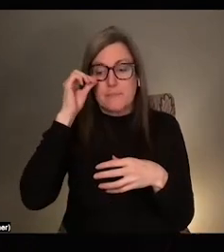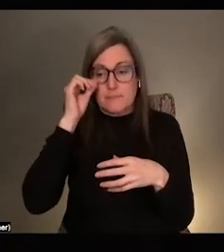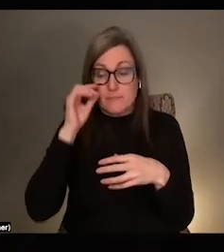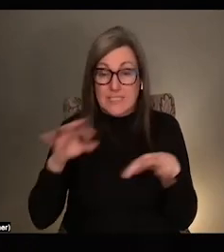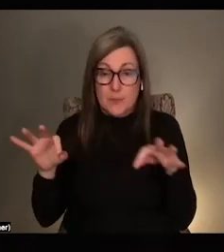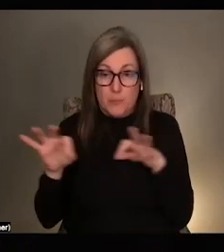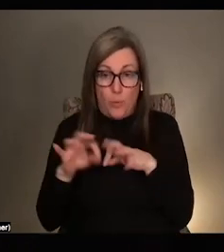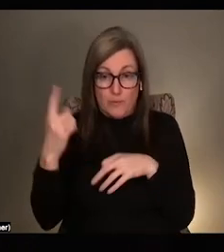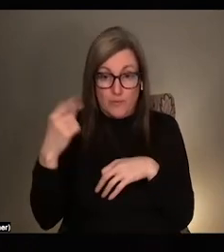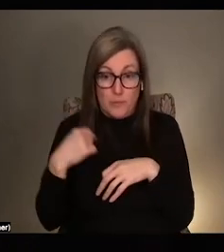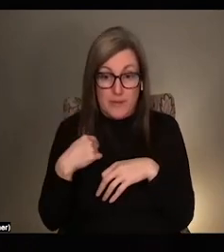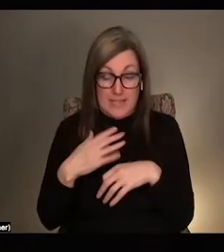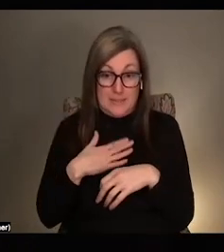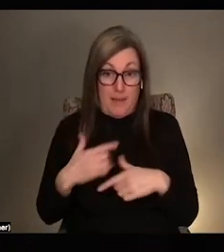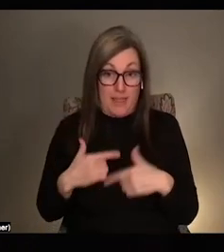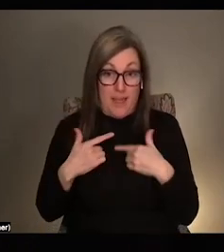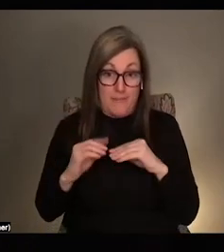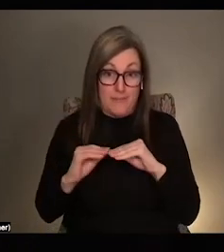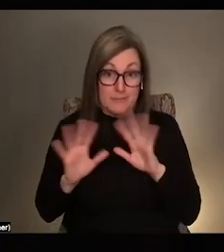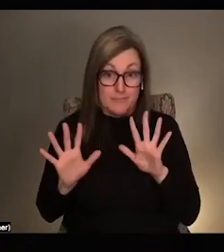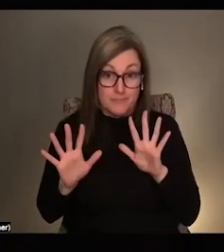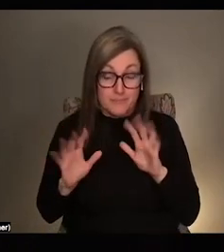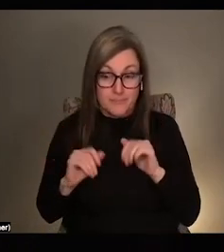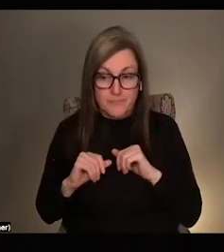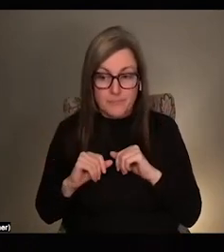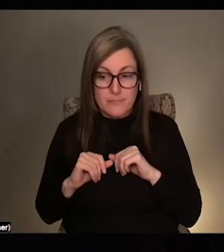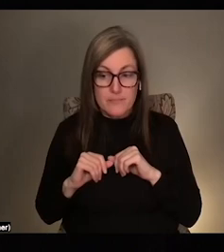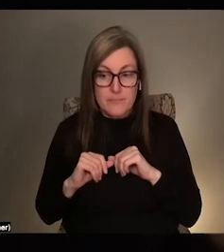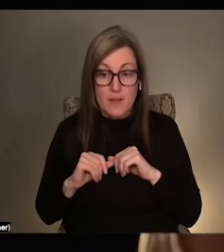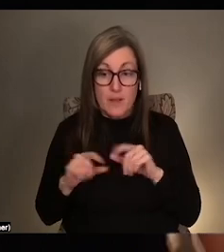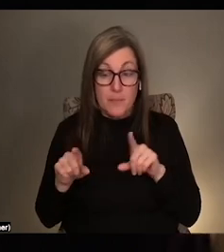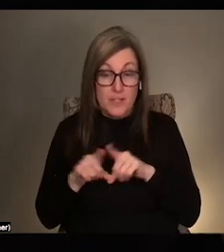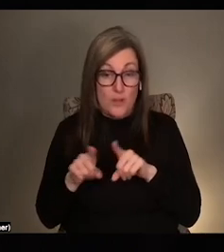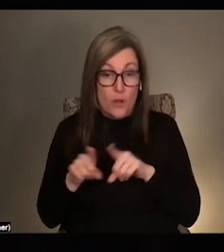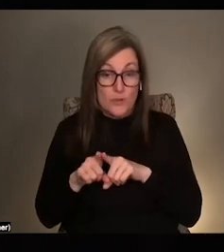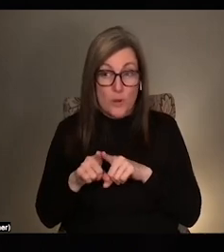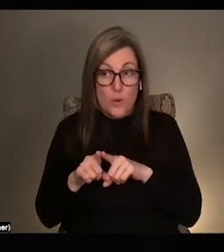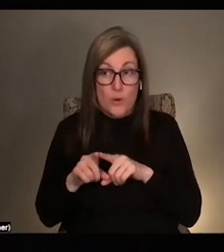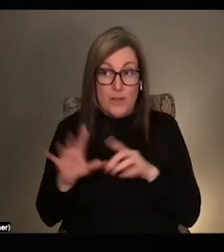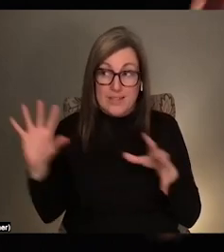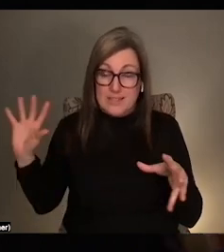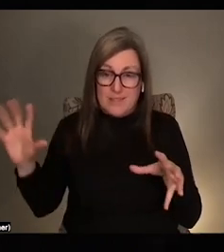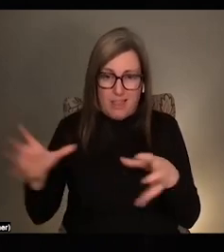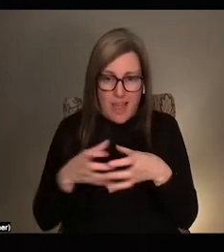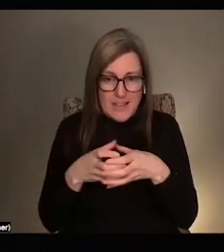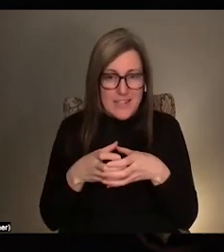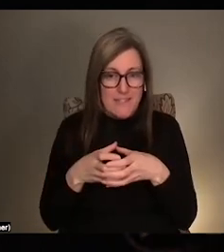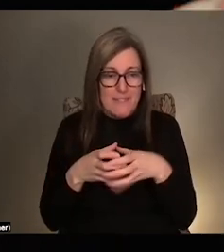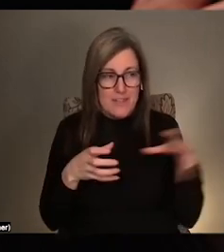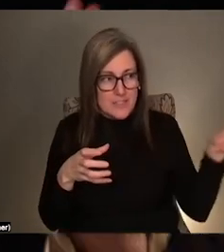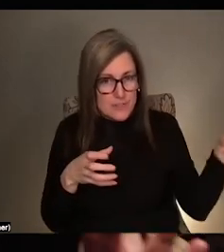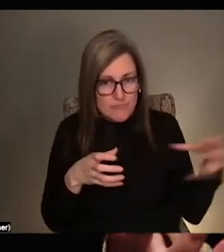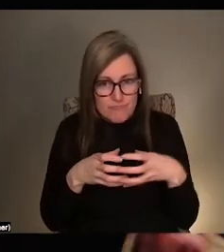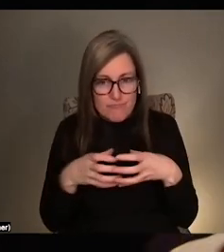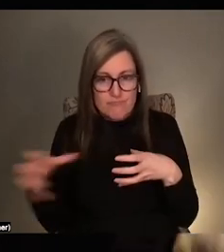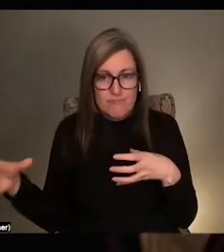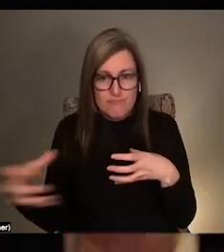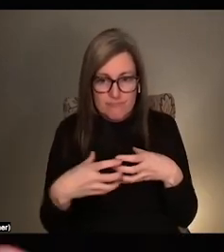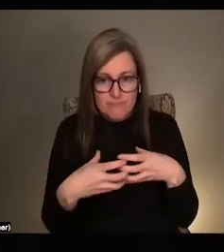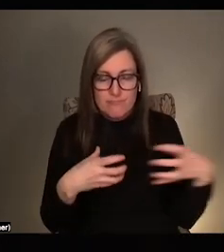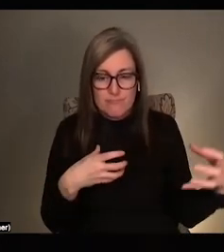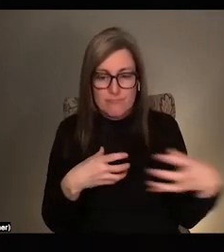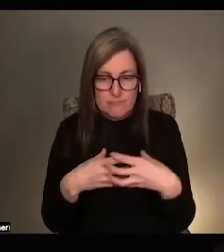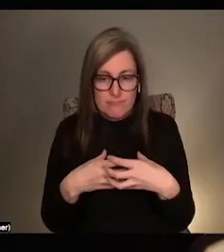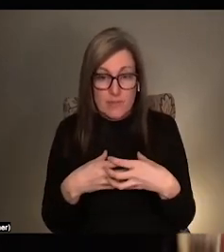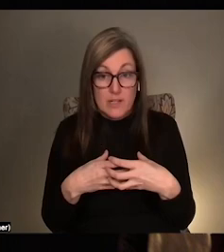life. It's also like, you know, it's, it's such a collective one that, and of course I'm, I love work that is